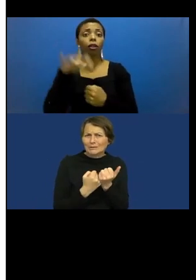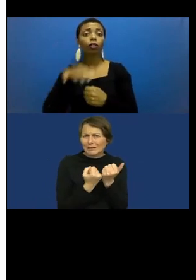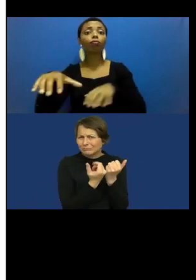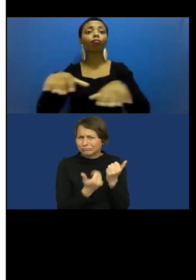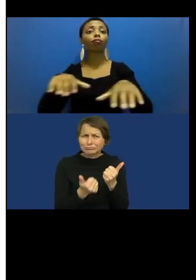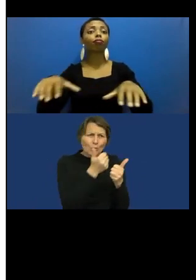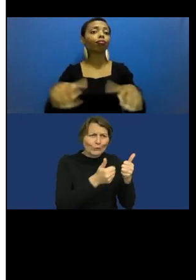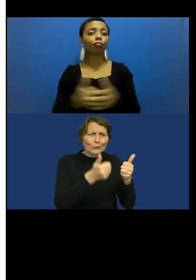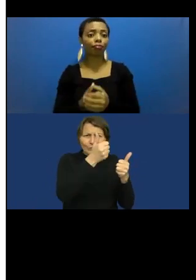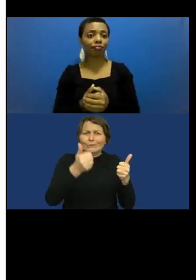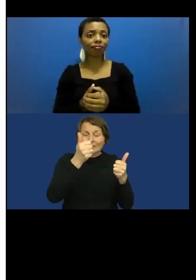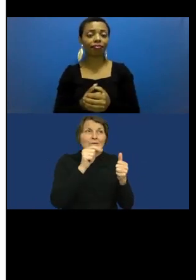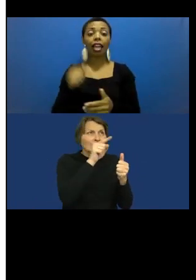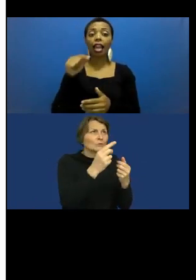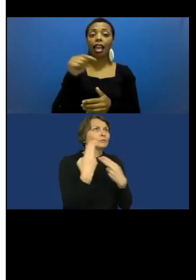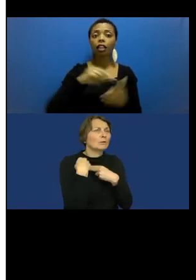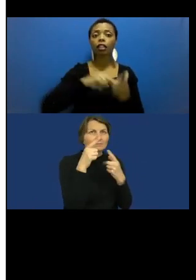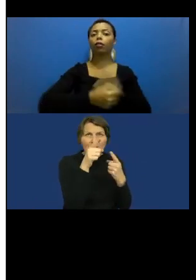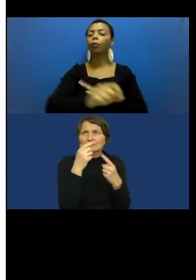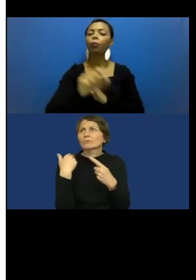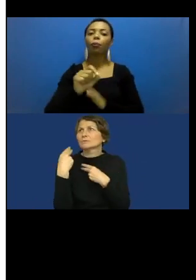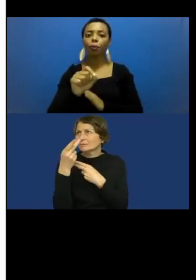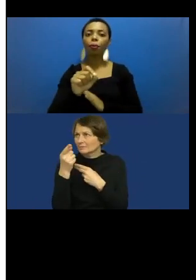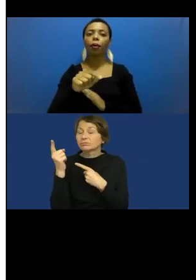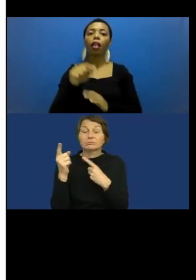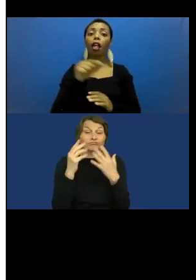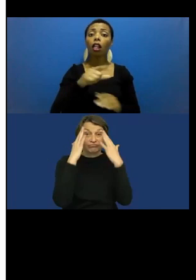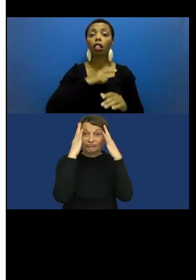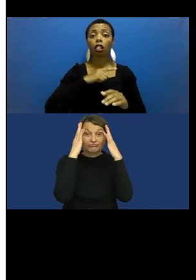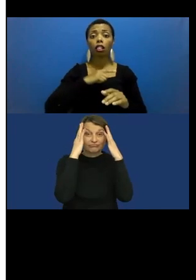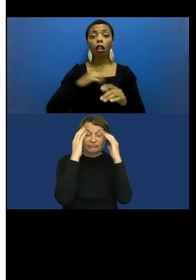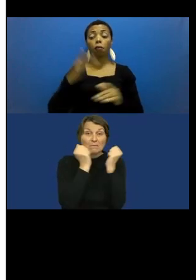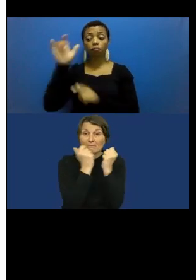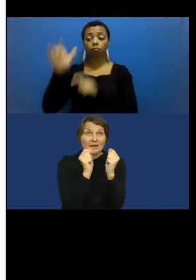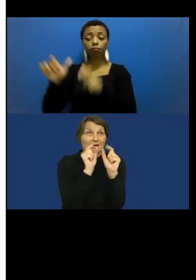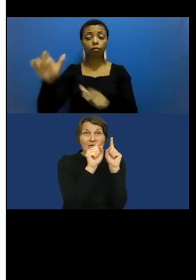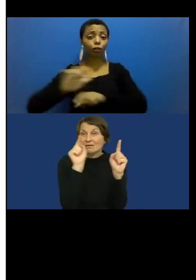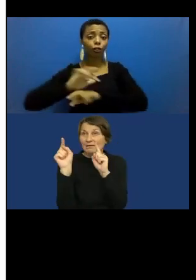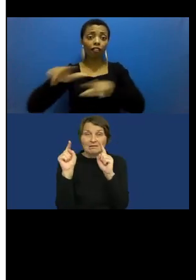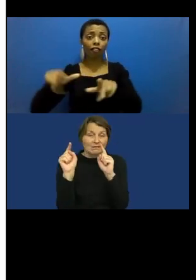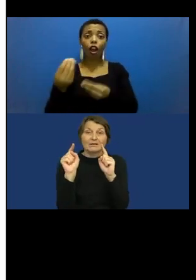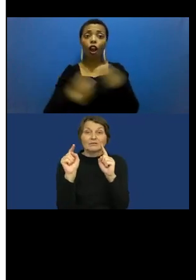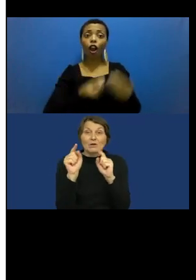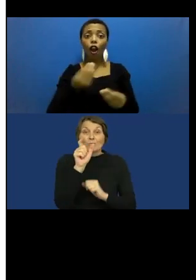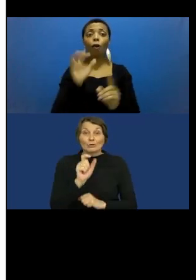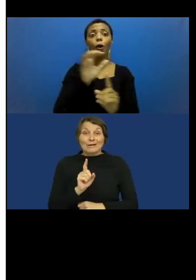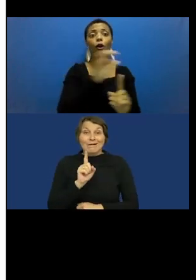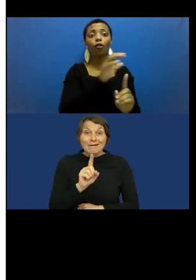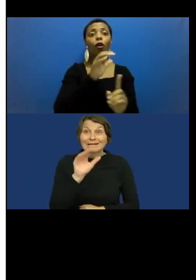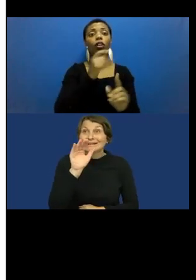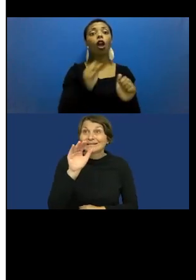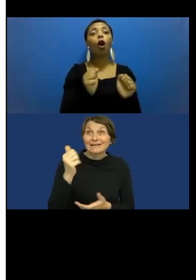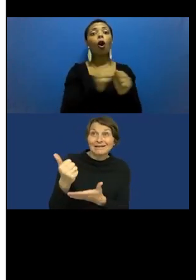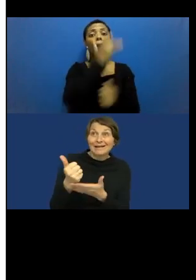This means that there are many different actors involved when persons with deafblindness get